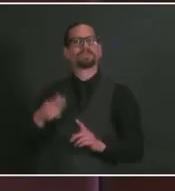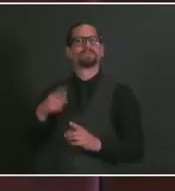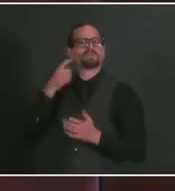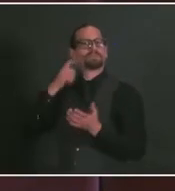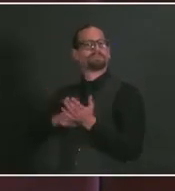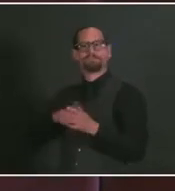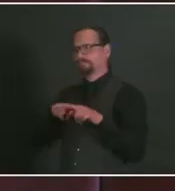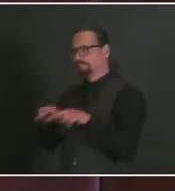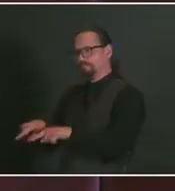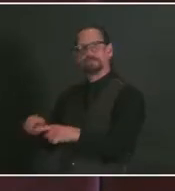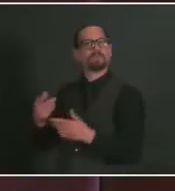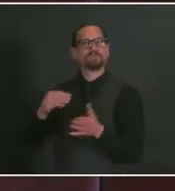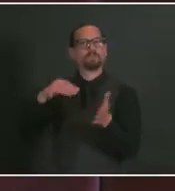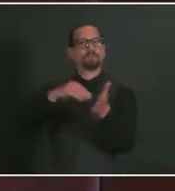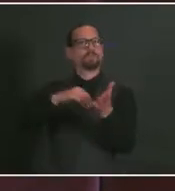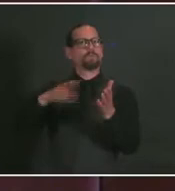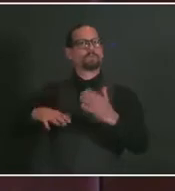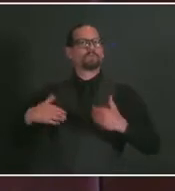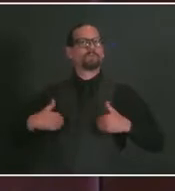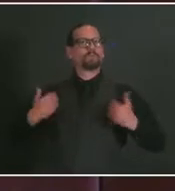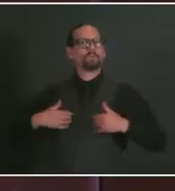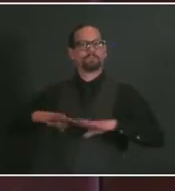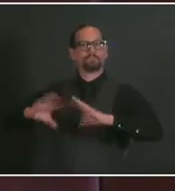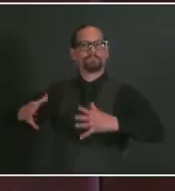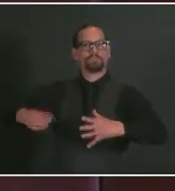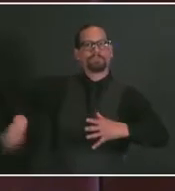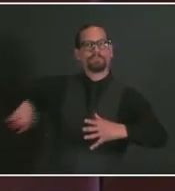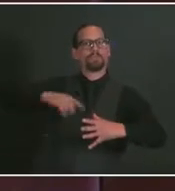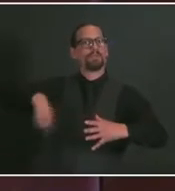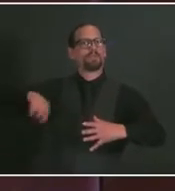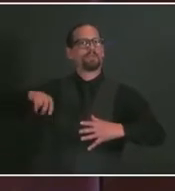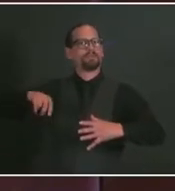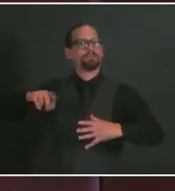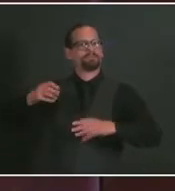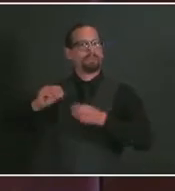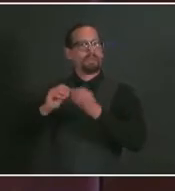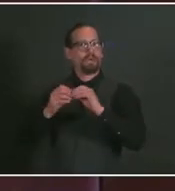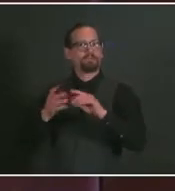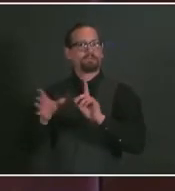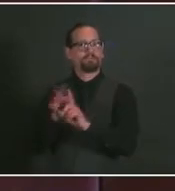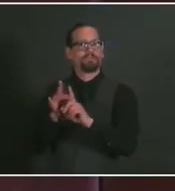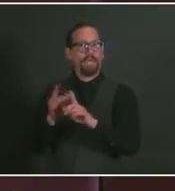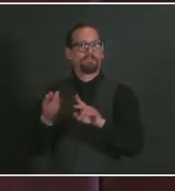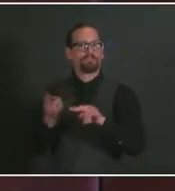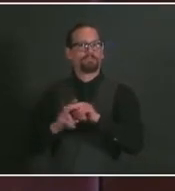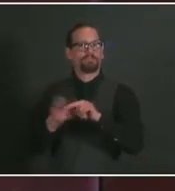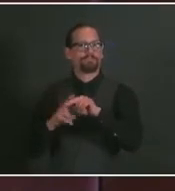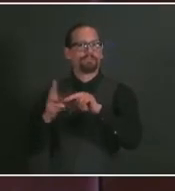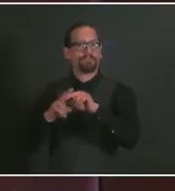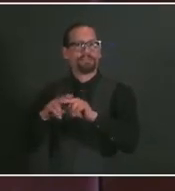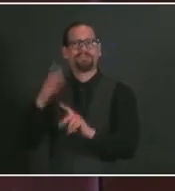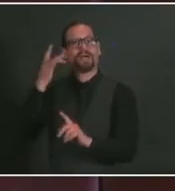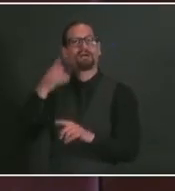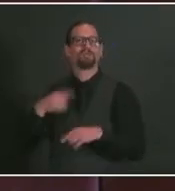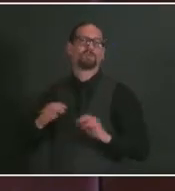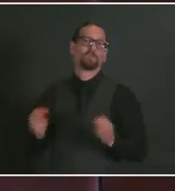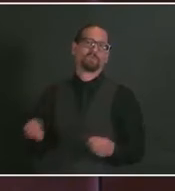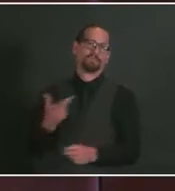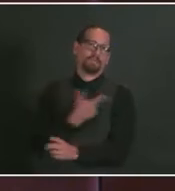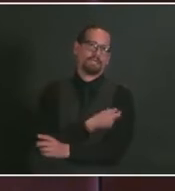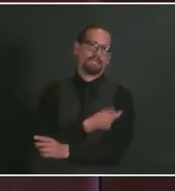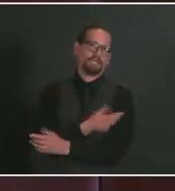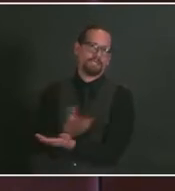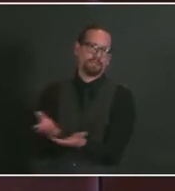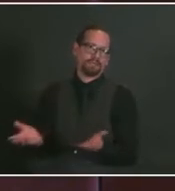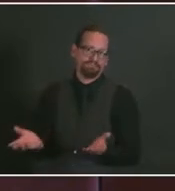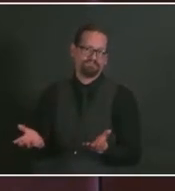at the end of March. And so what we're seeing among teachers, for sure, is a vaccine effect. And we're fortunate, and this is something that